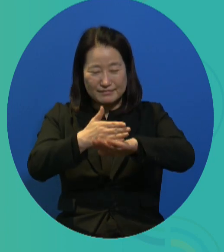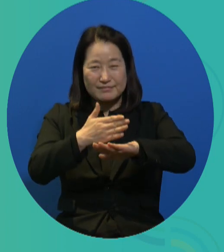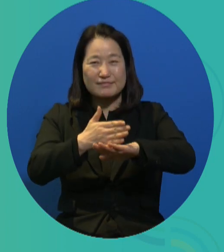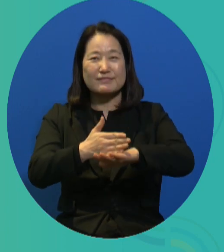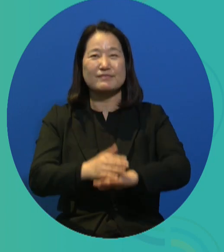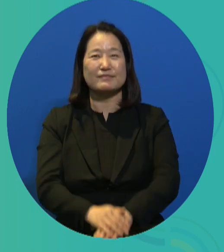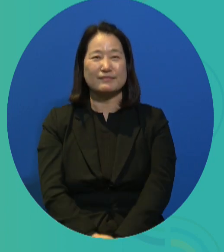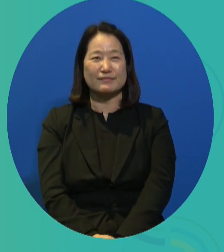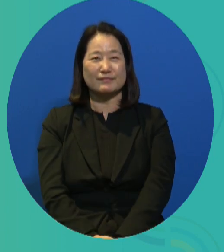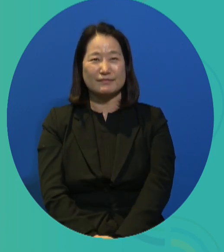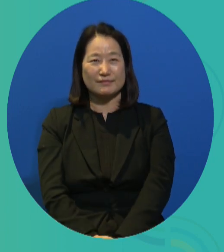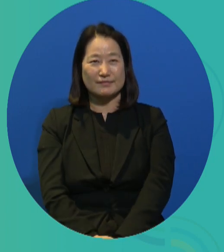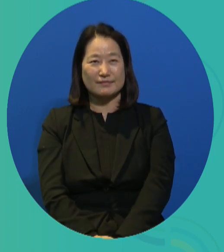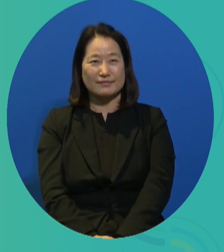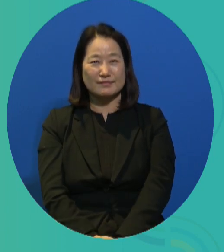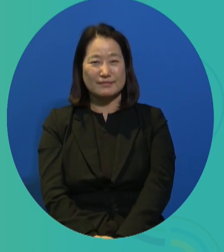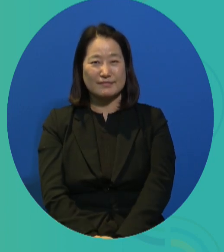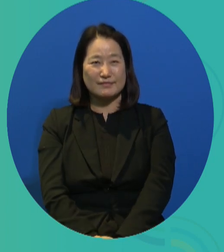speaking at length.